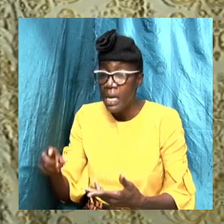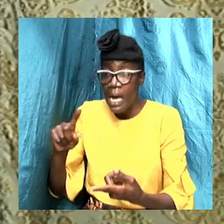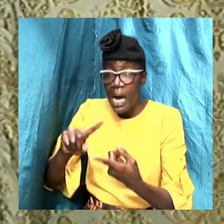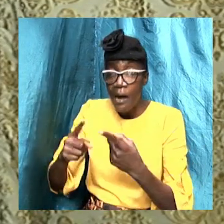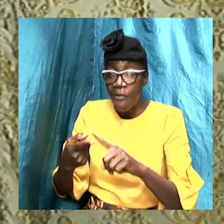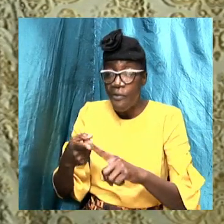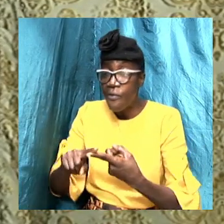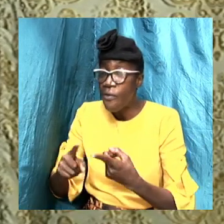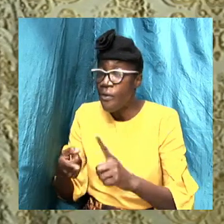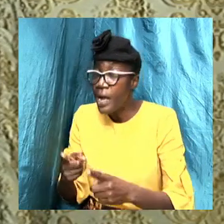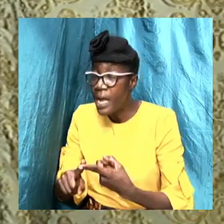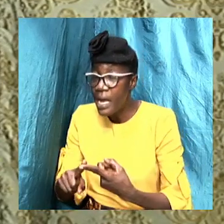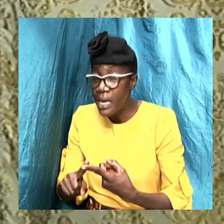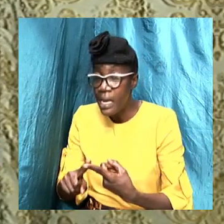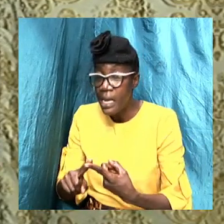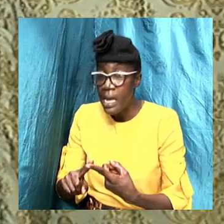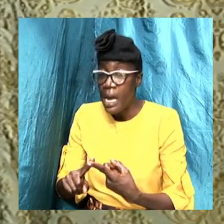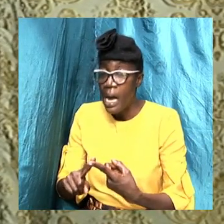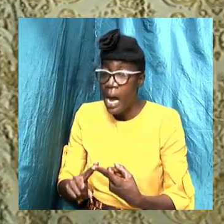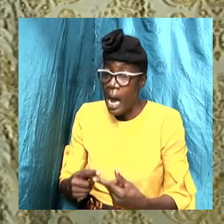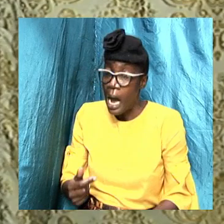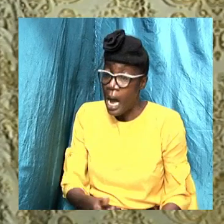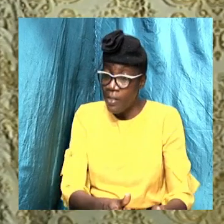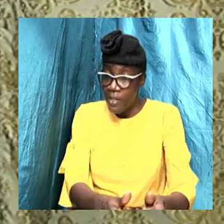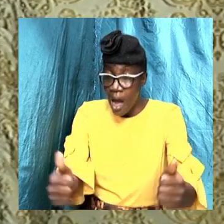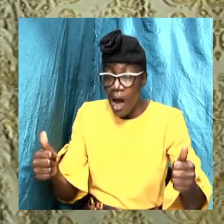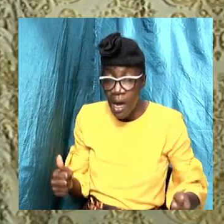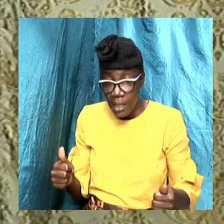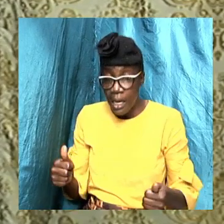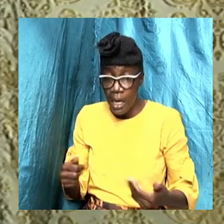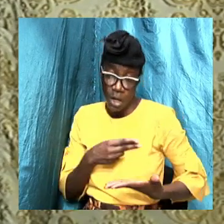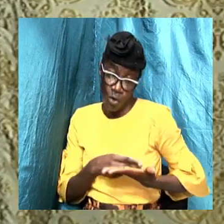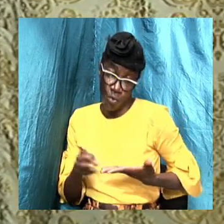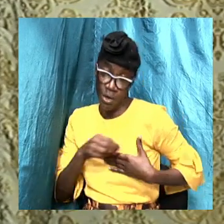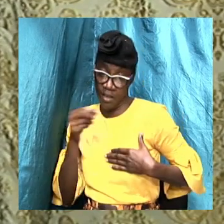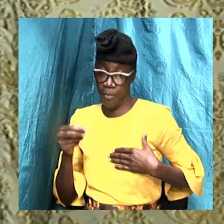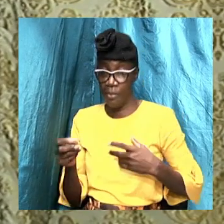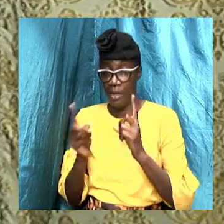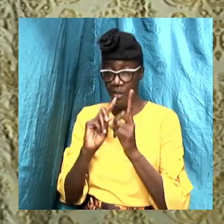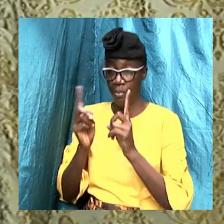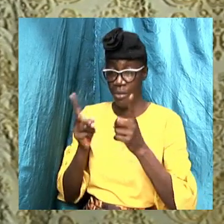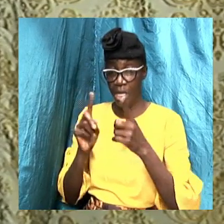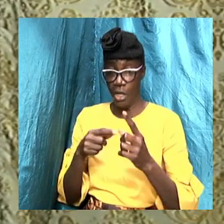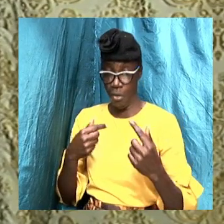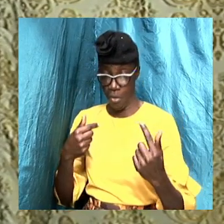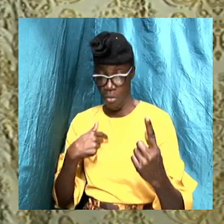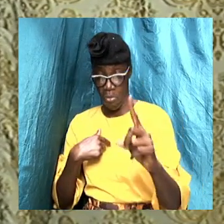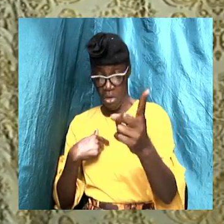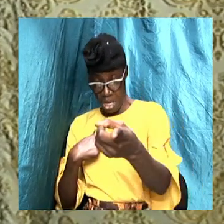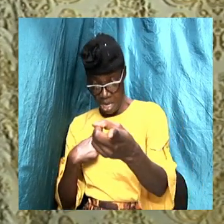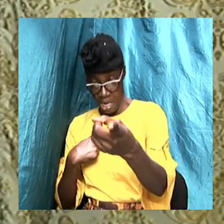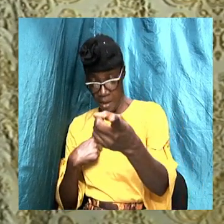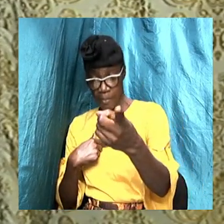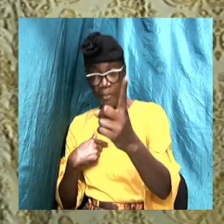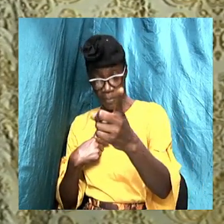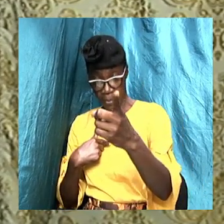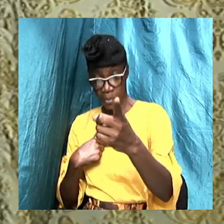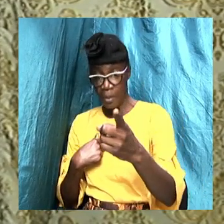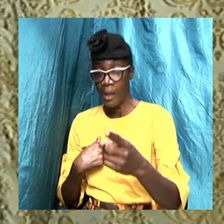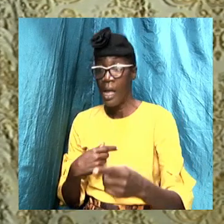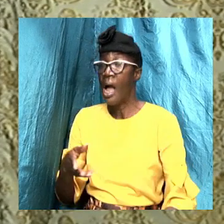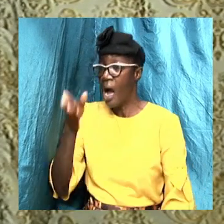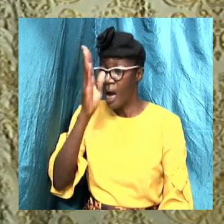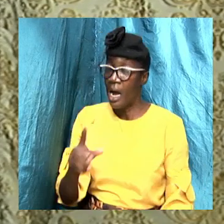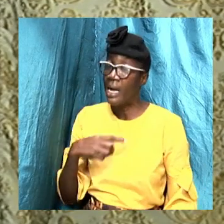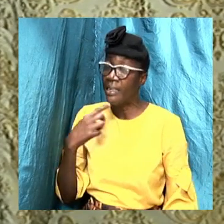altar and after the Holy Ghost spoke to me and I spoke to him and I told him that, look here, God said, your faith is there but